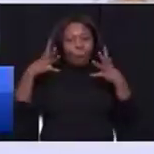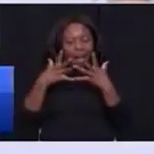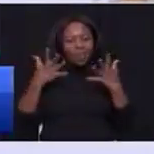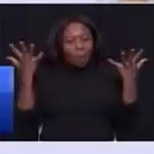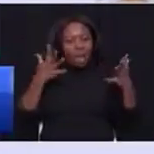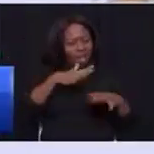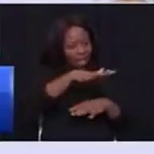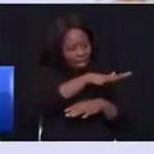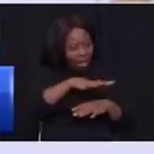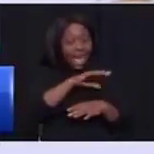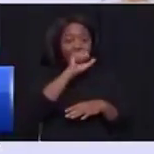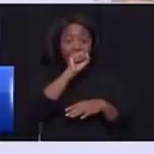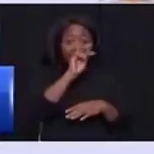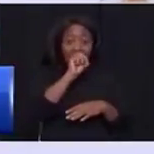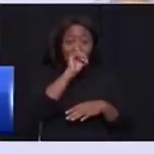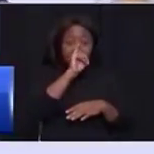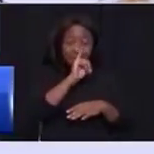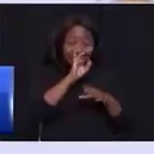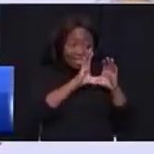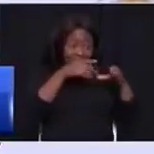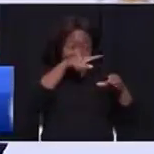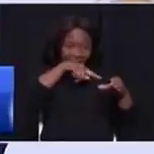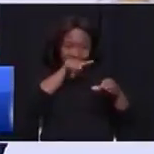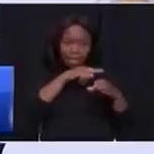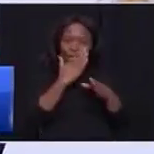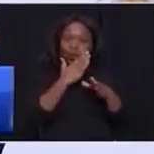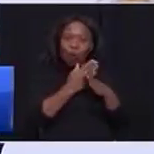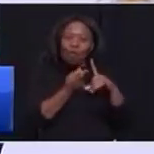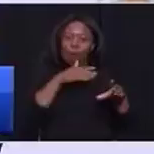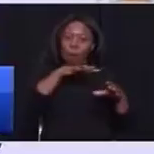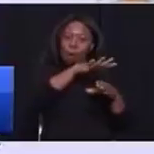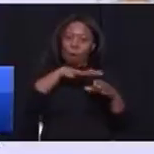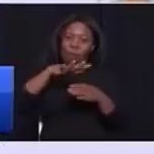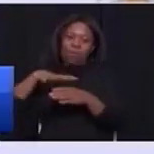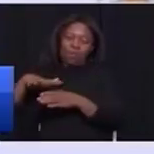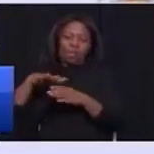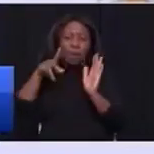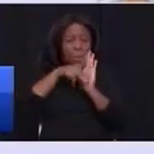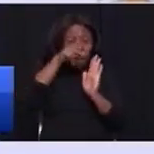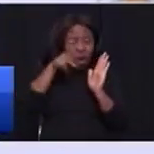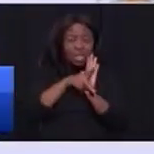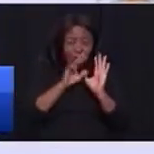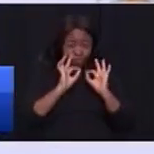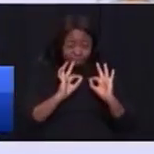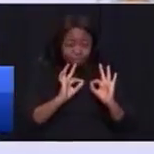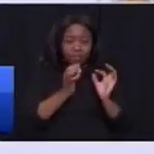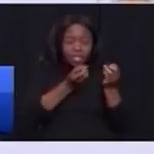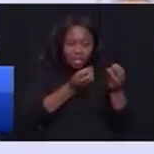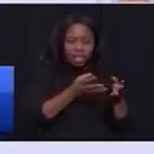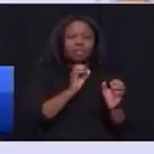are coming from the SMME sector. Given appropriate support and appropriate policy environment,